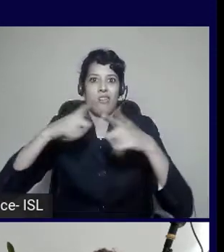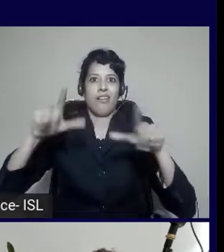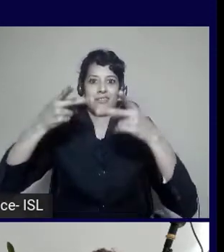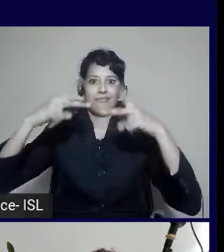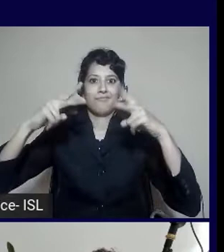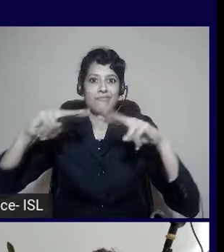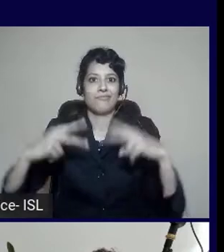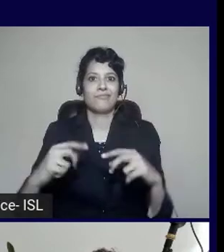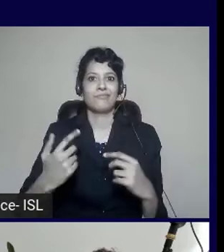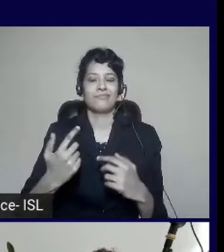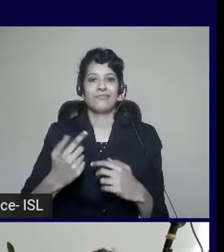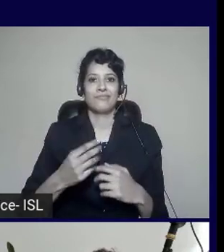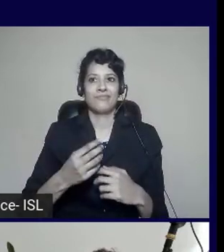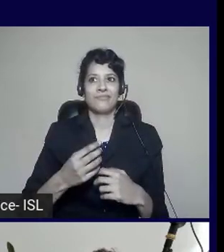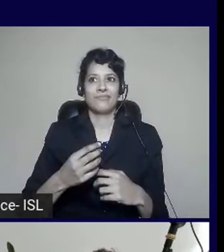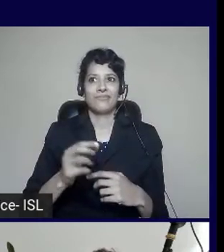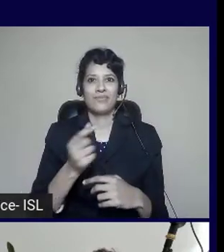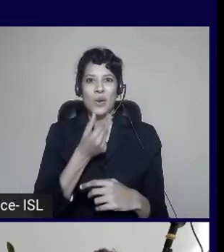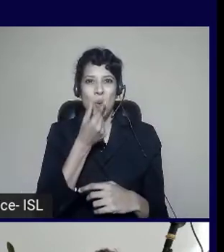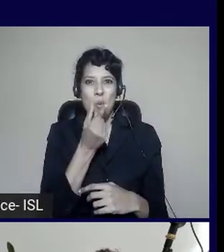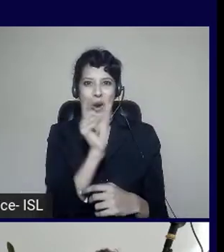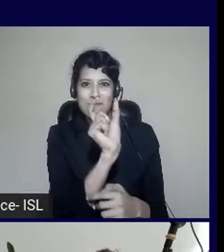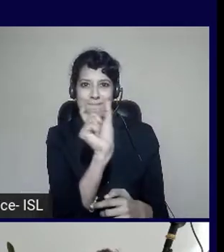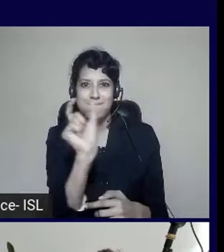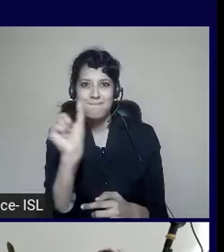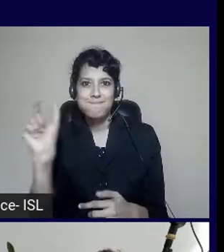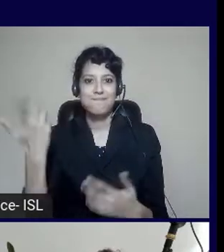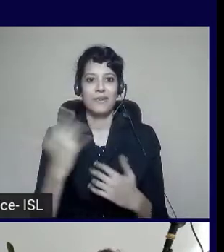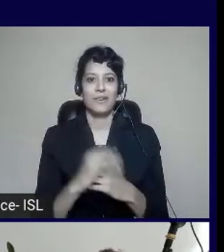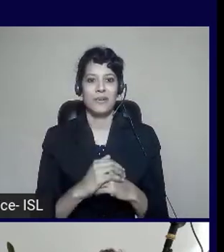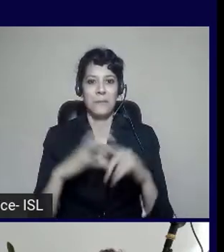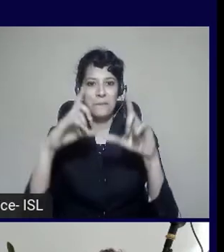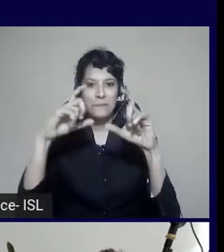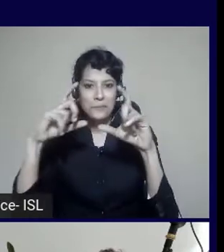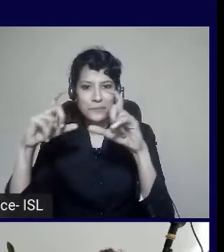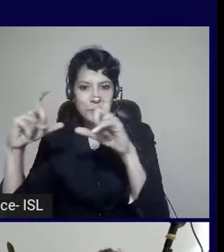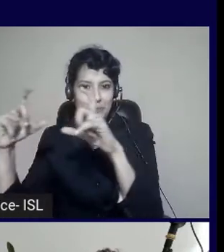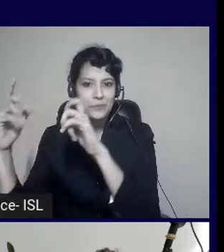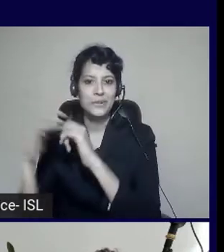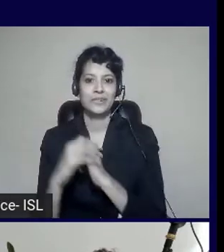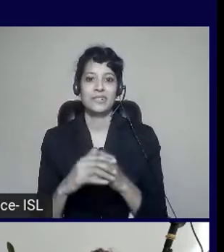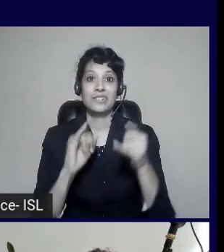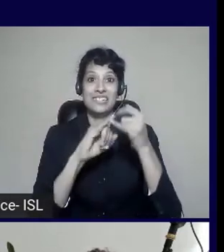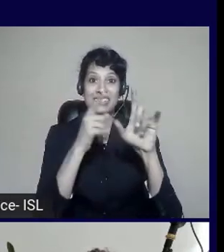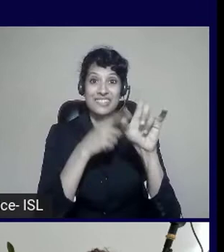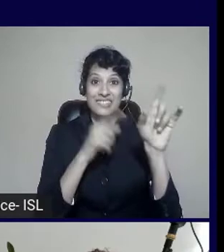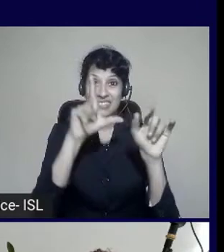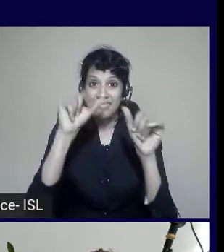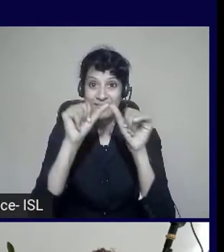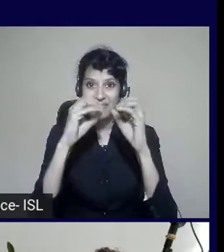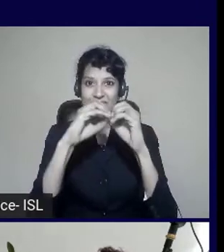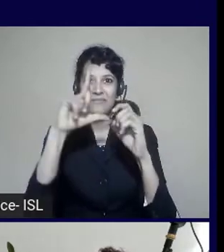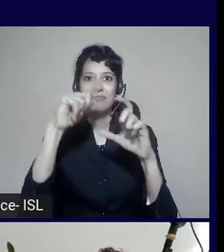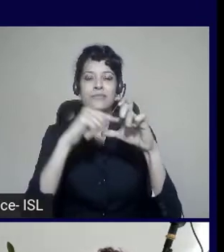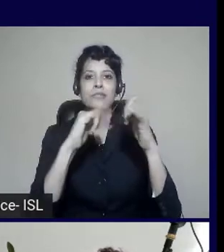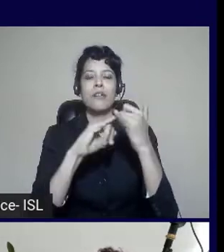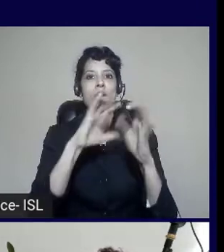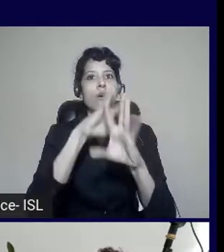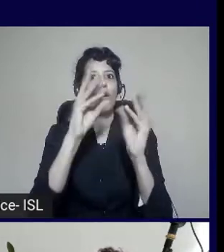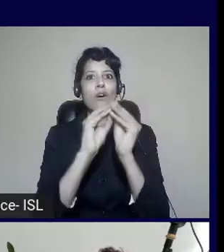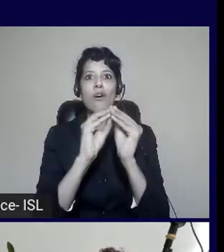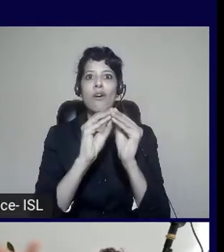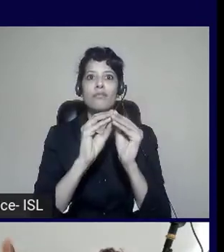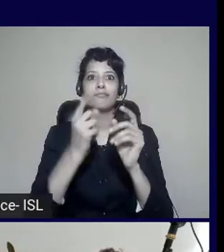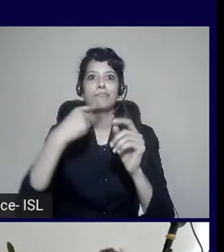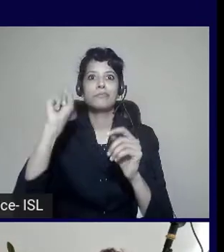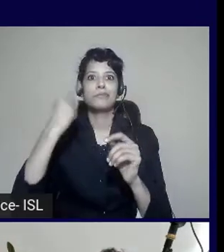syllables, and pictures. And this is great. This is part of our learning tools that we give to students. Because as a result, we gave this to students.